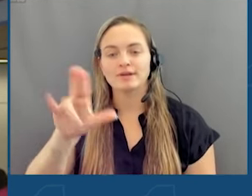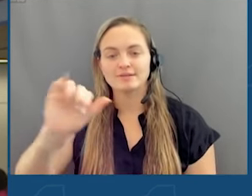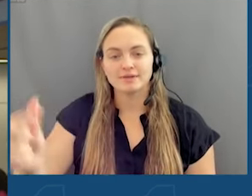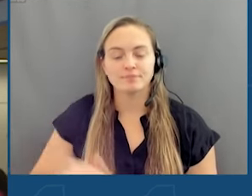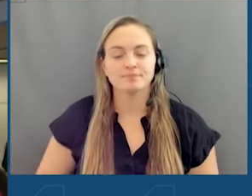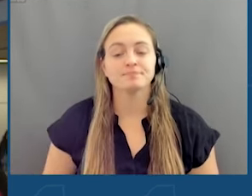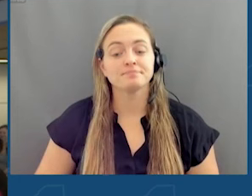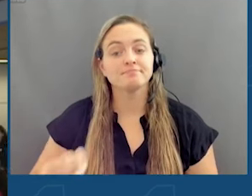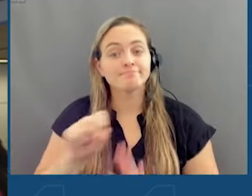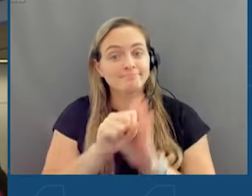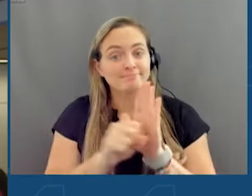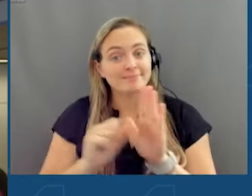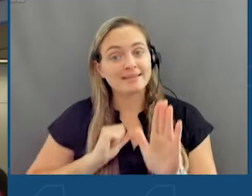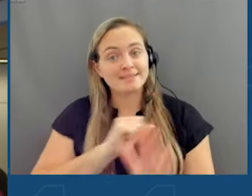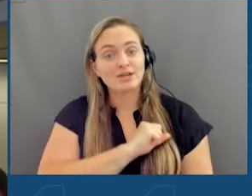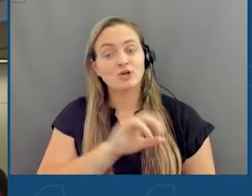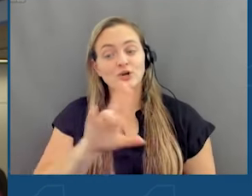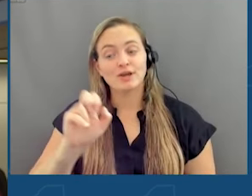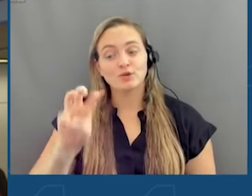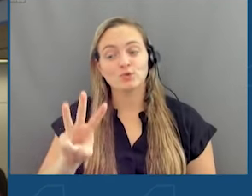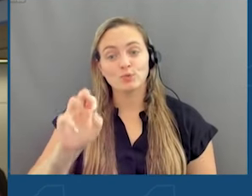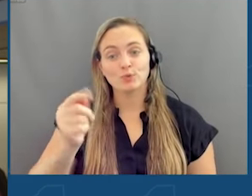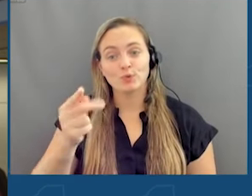State Senator Andrew Gernardus.